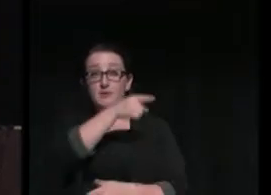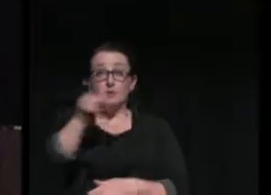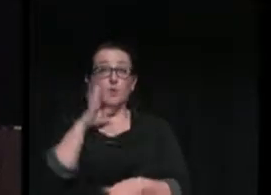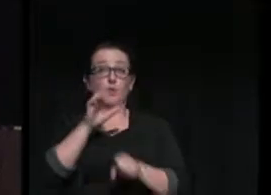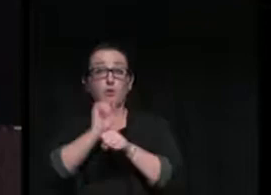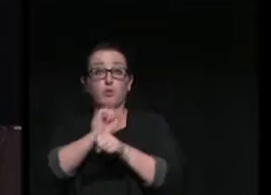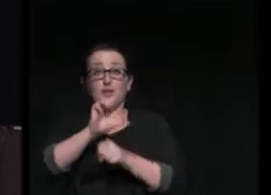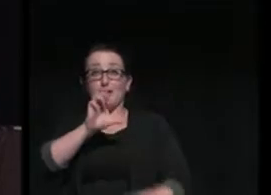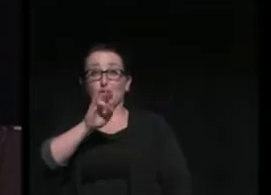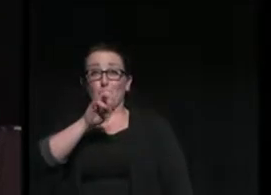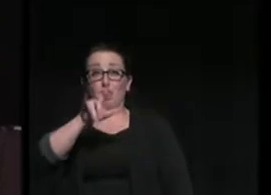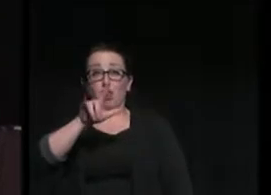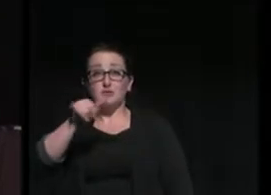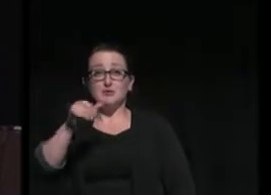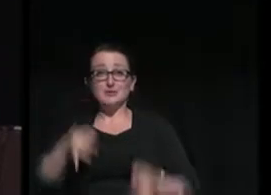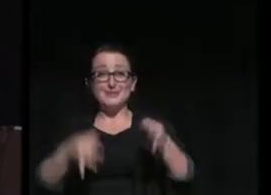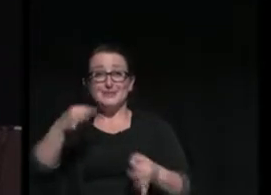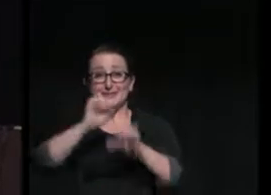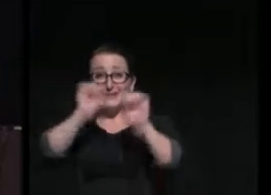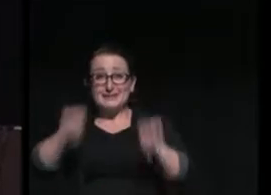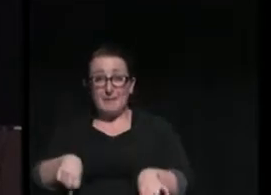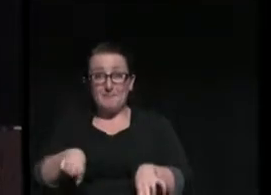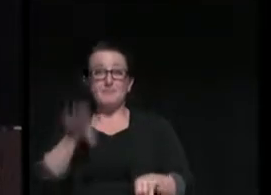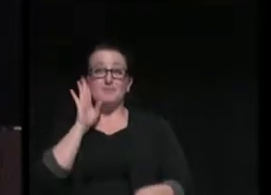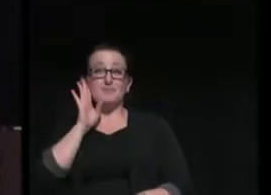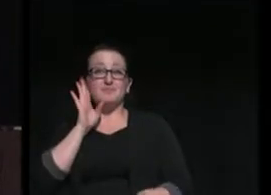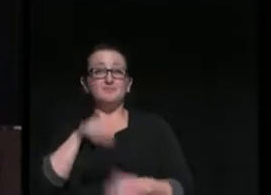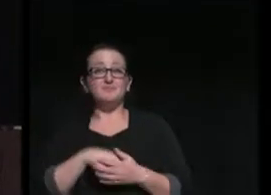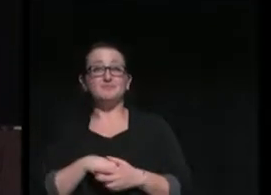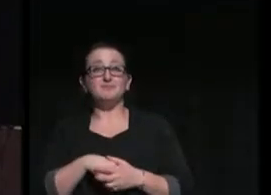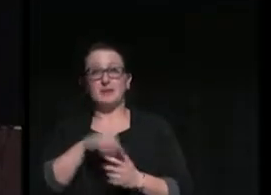system. Yeah, yeah, CJ, CJ.